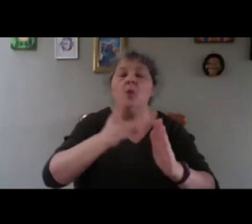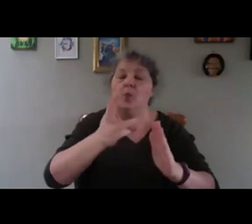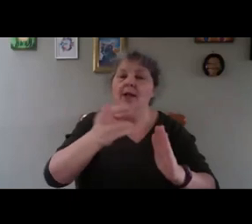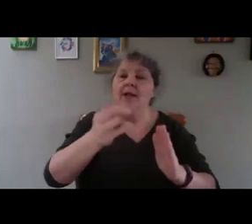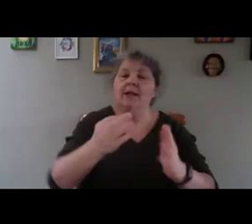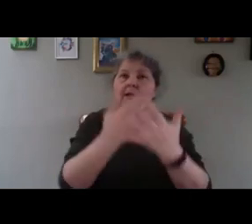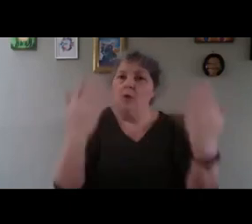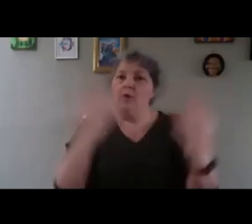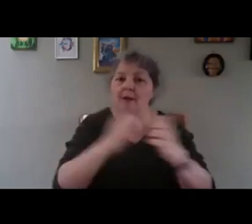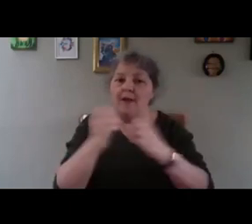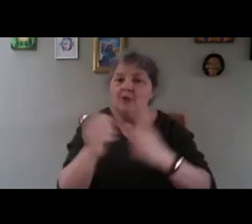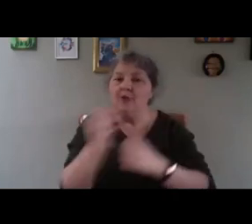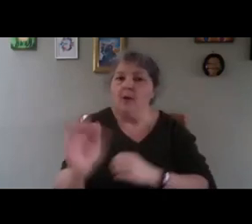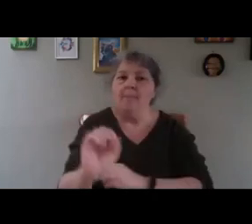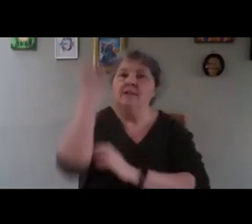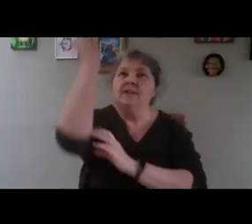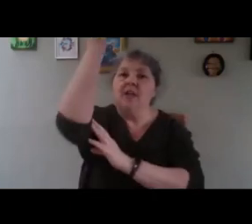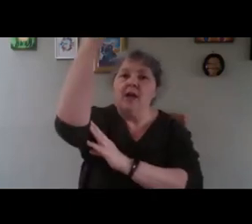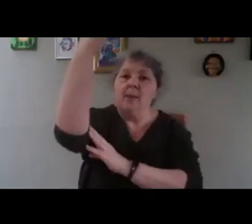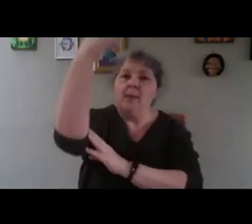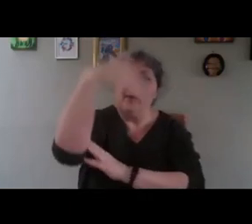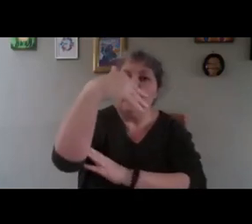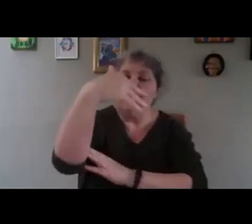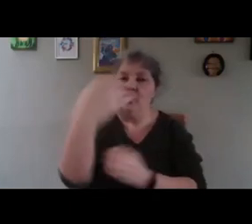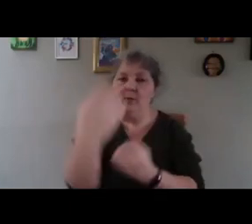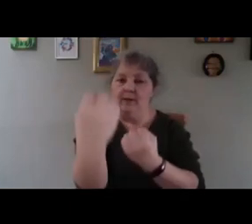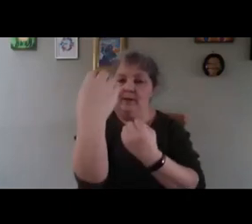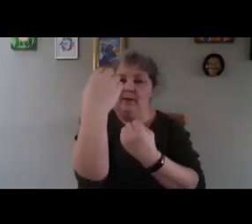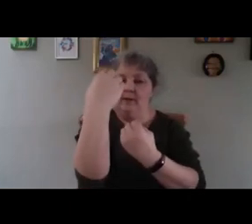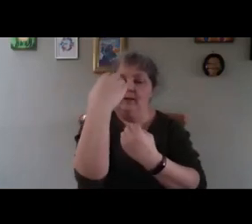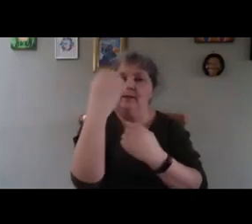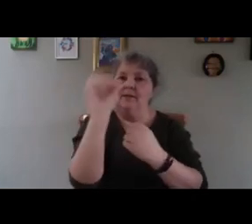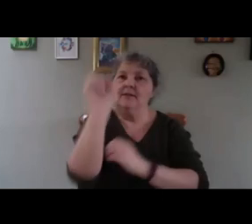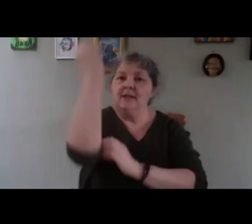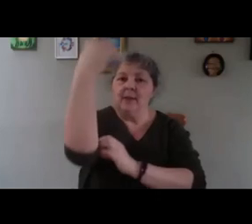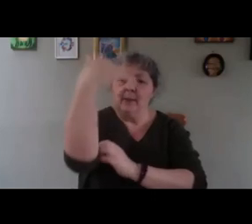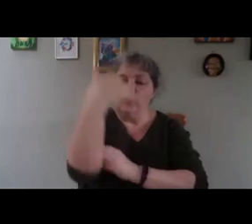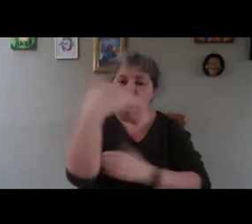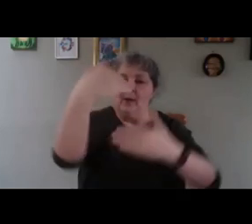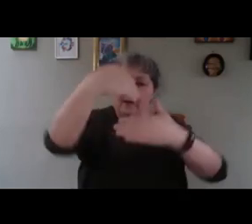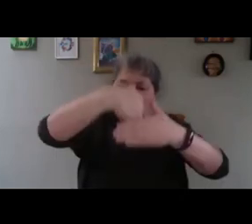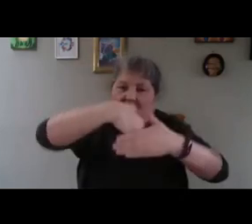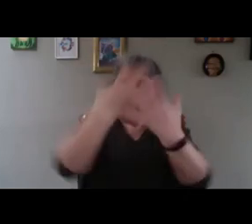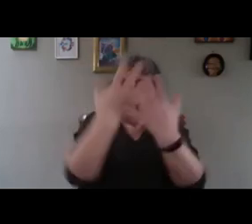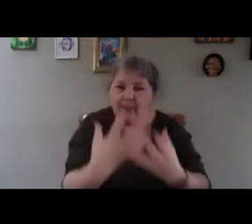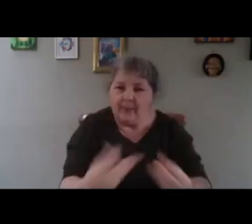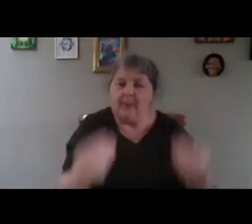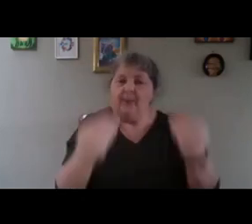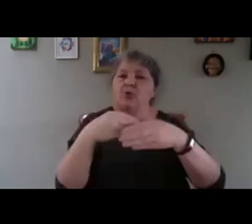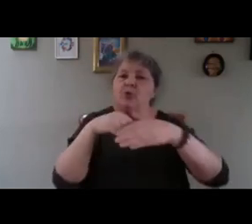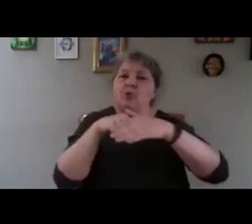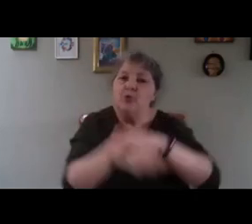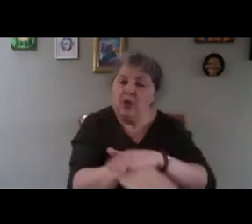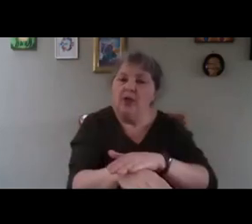the sun. Reflect that energy into your cold frame. And again, to